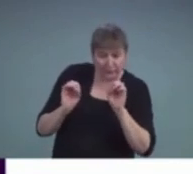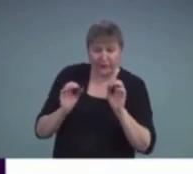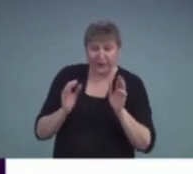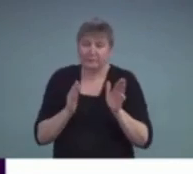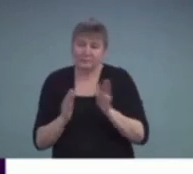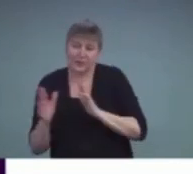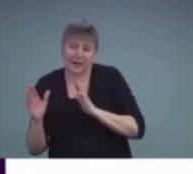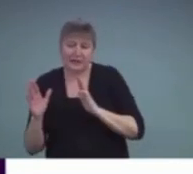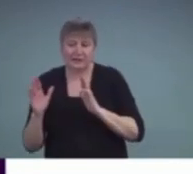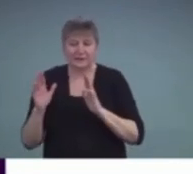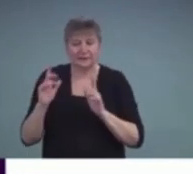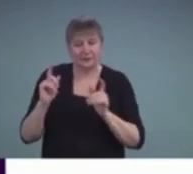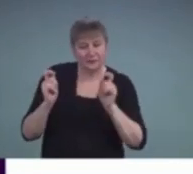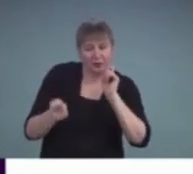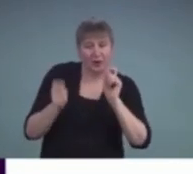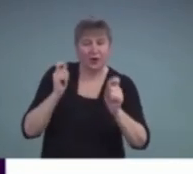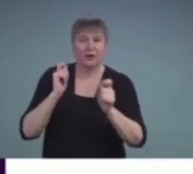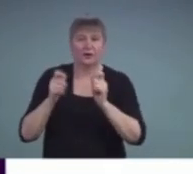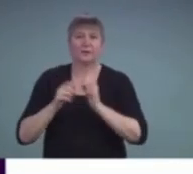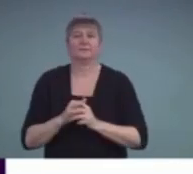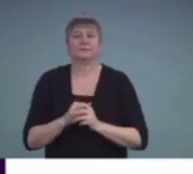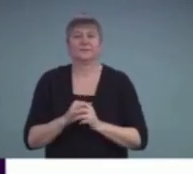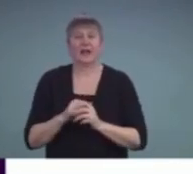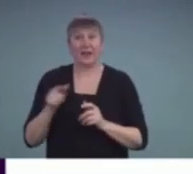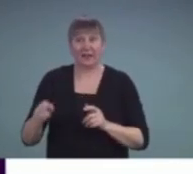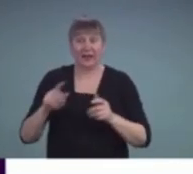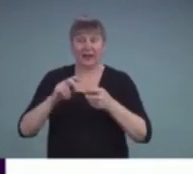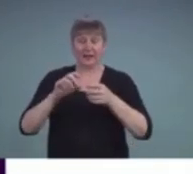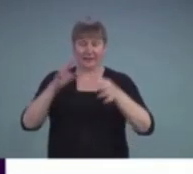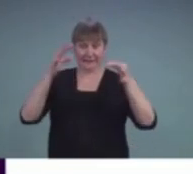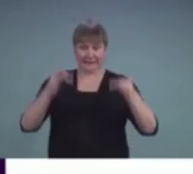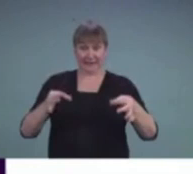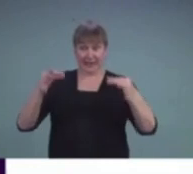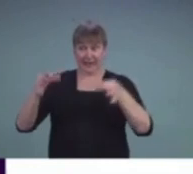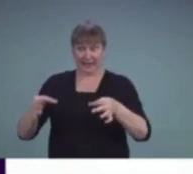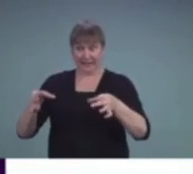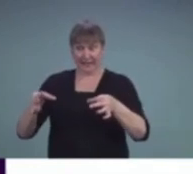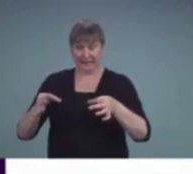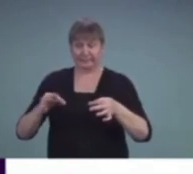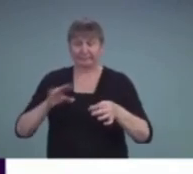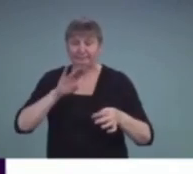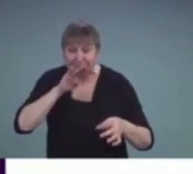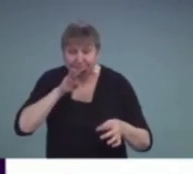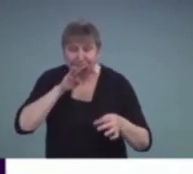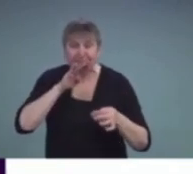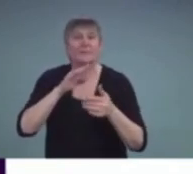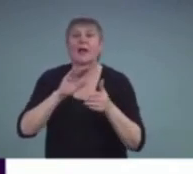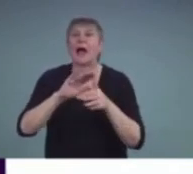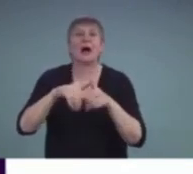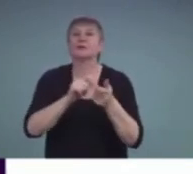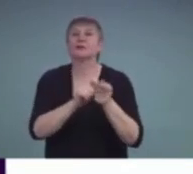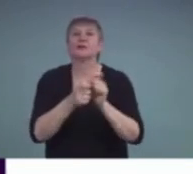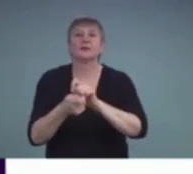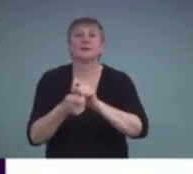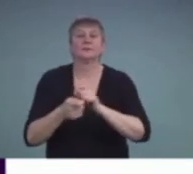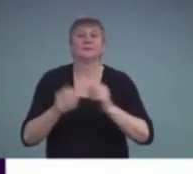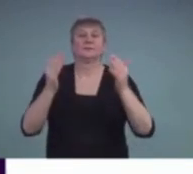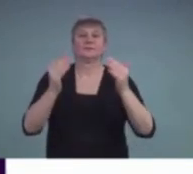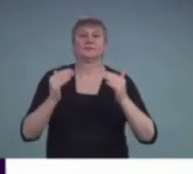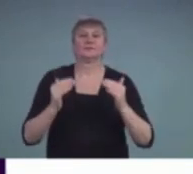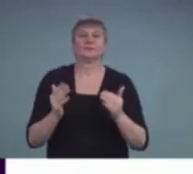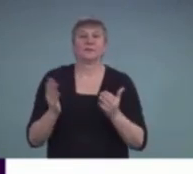what their results were. Continuing to explore all of these different possibilities